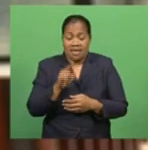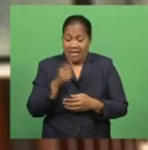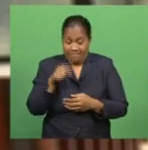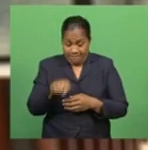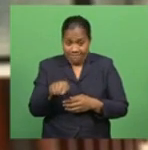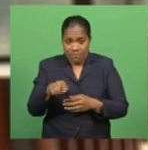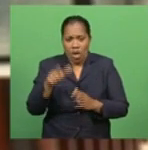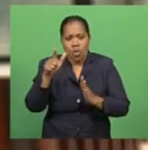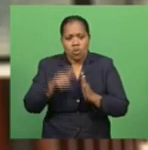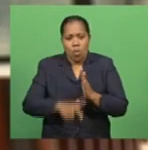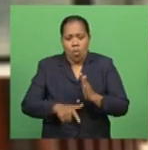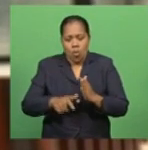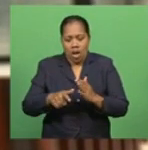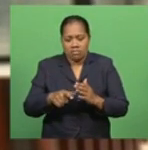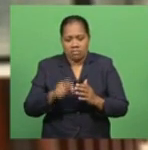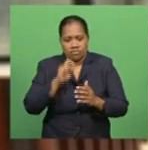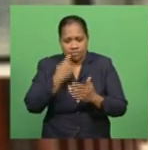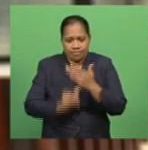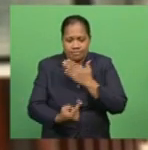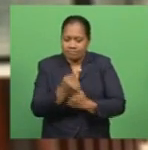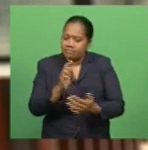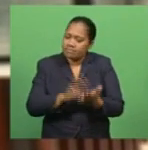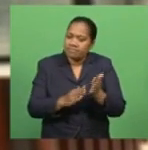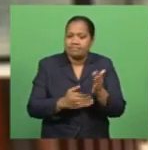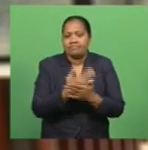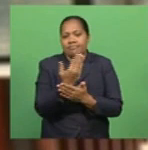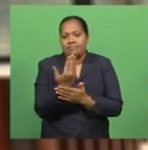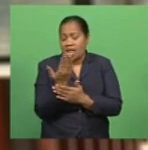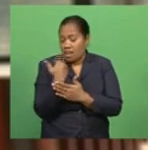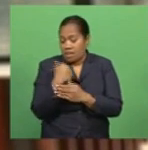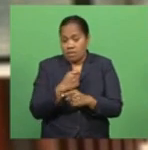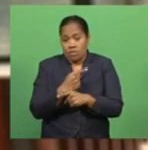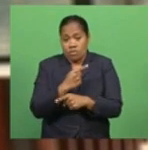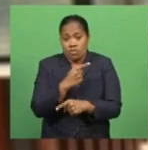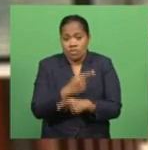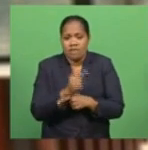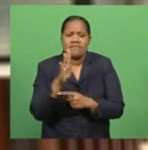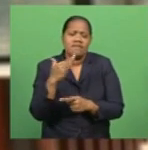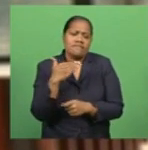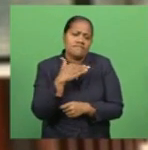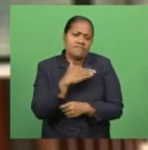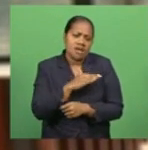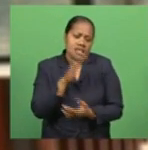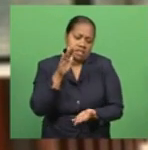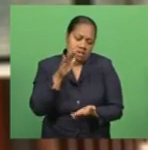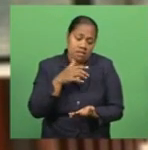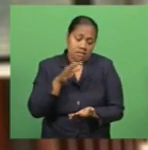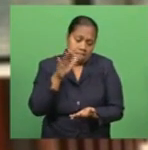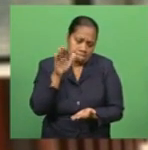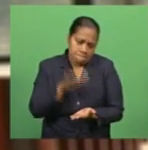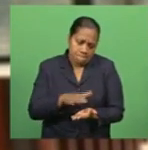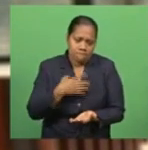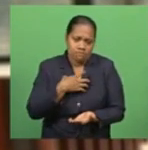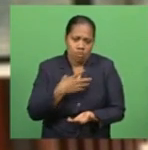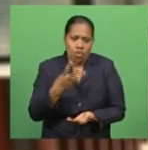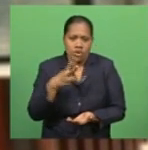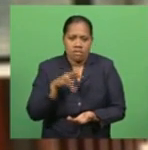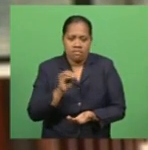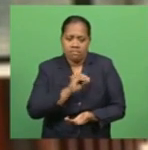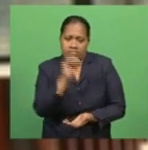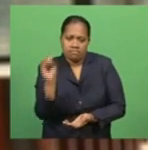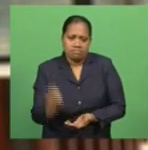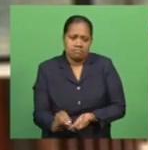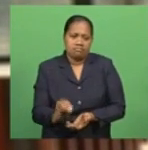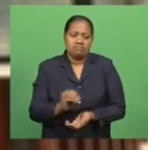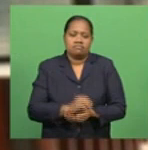a lower open Monday. While last week's gain also put the S&P 500 and Dow more than 30 percent above their intraday lows